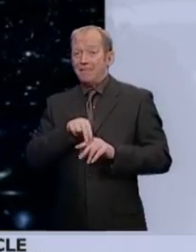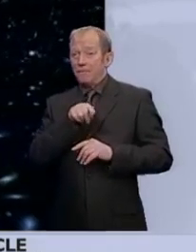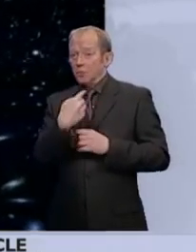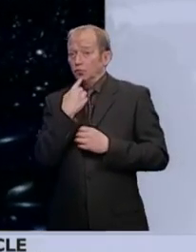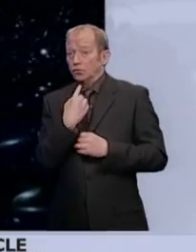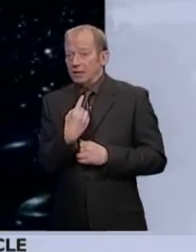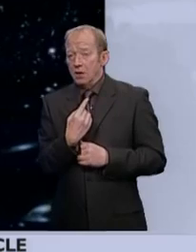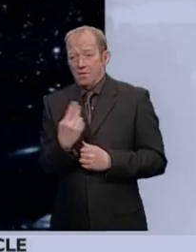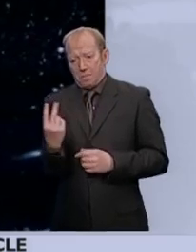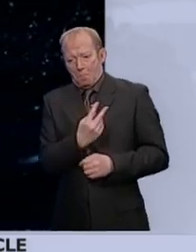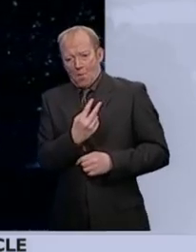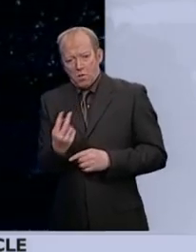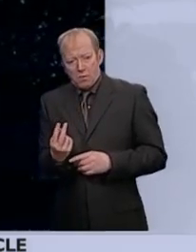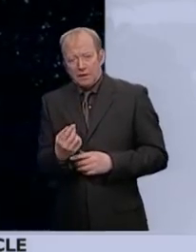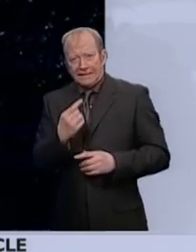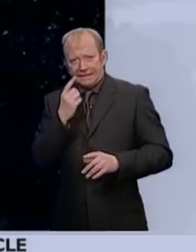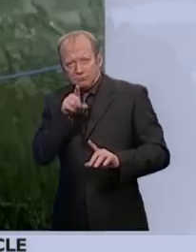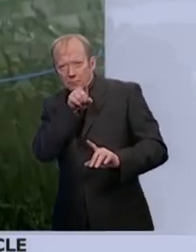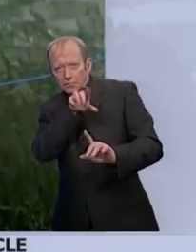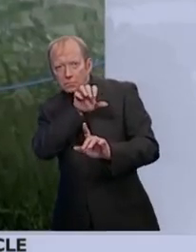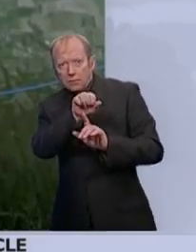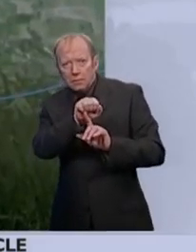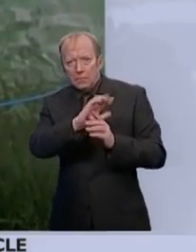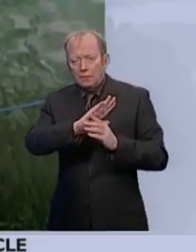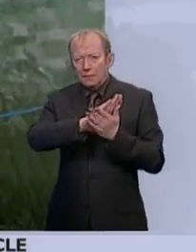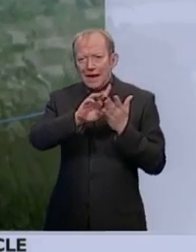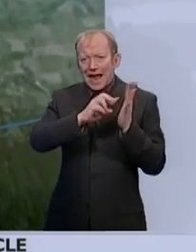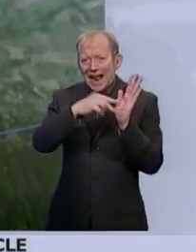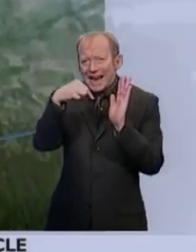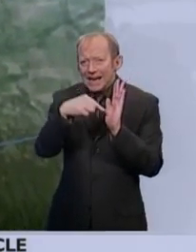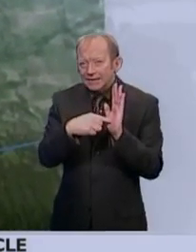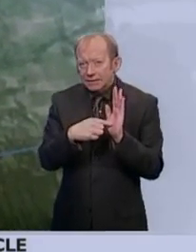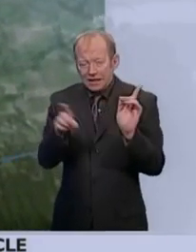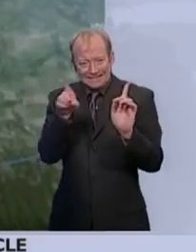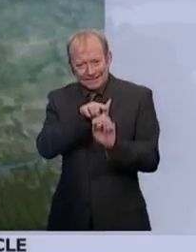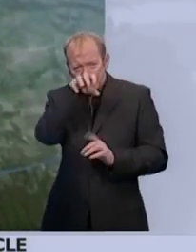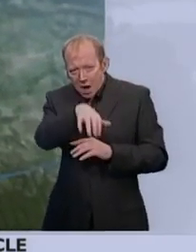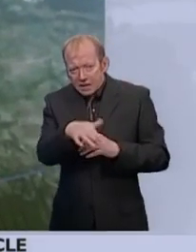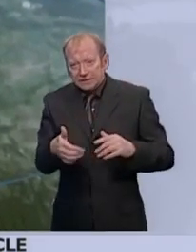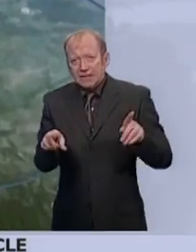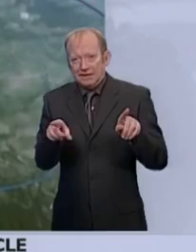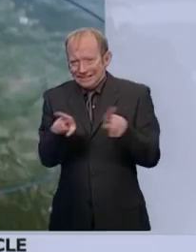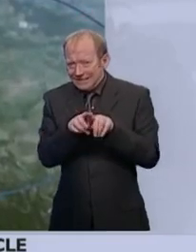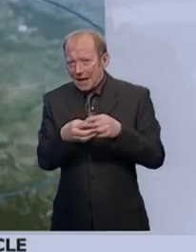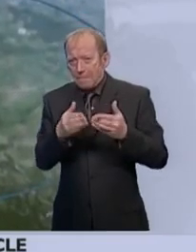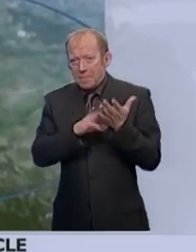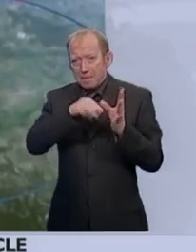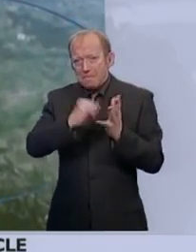we both see some sort of a hint of the Higgs in the same place, at the same mass, then that would